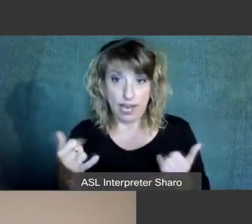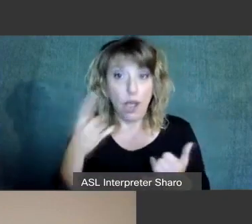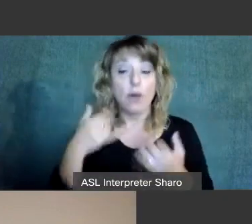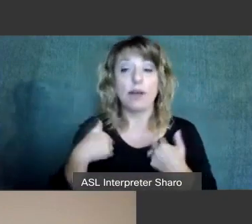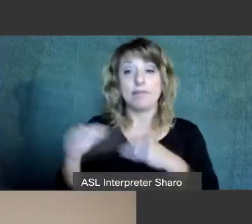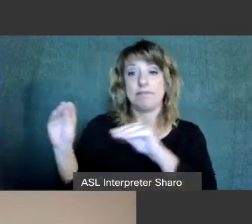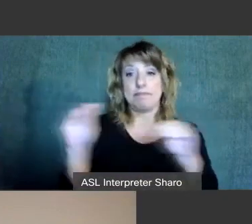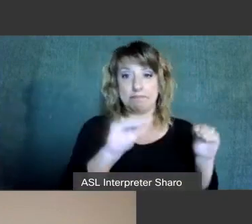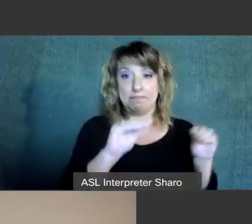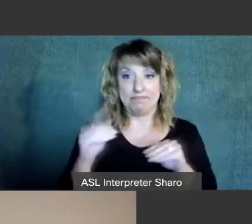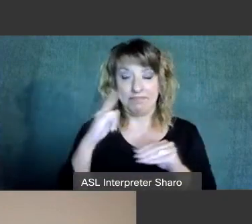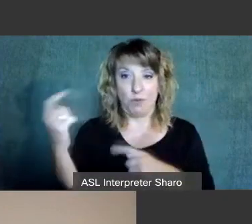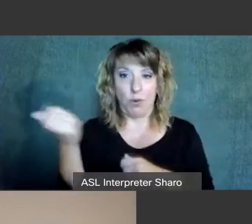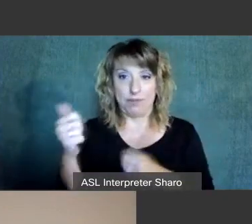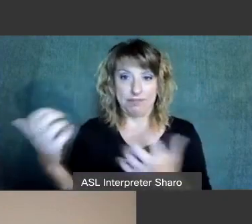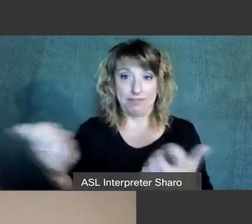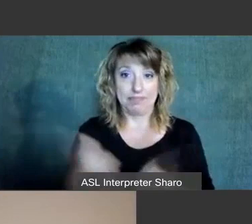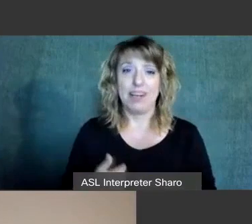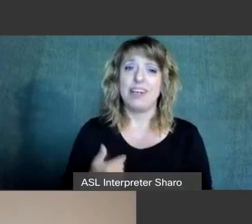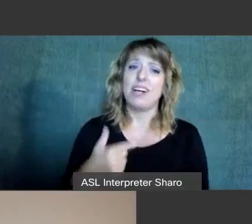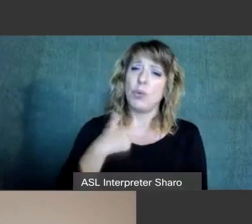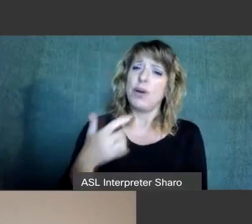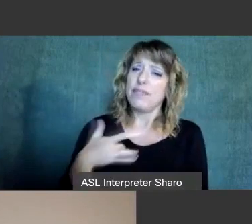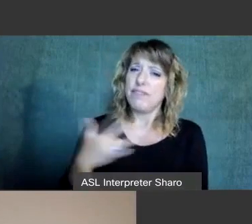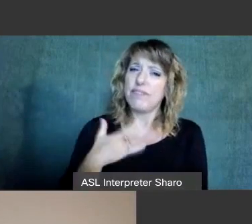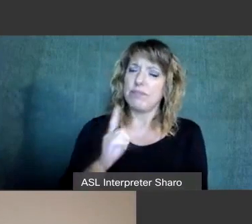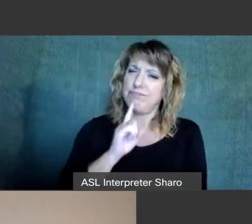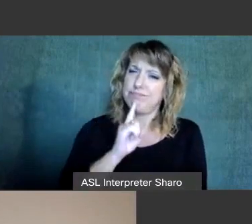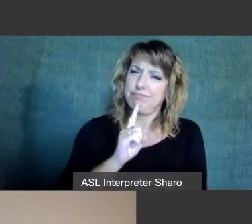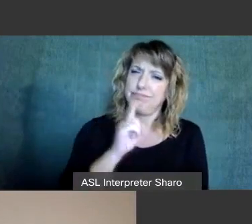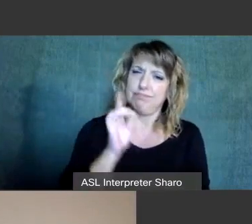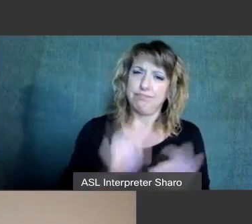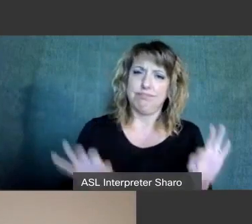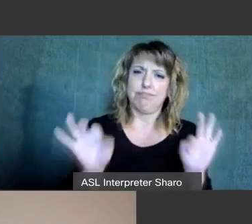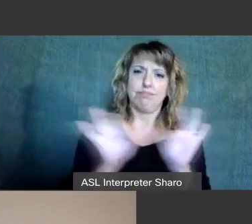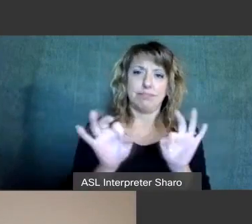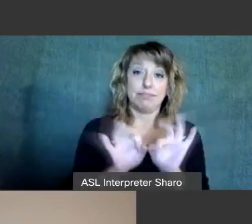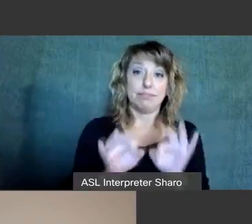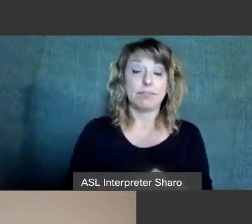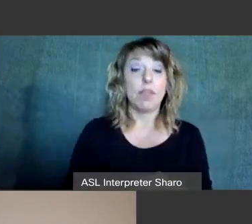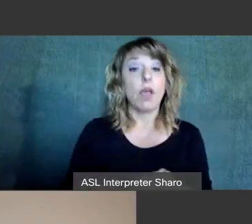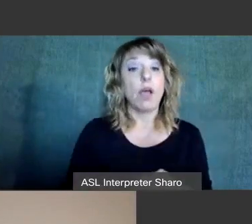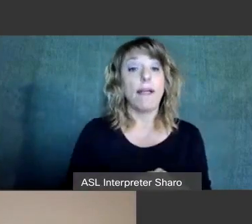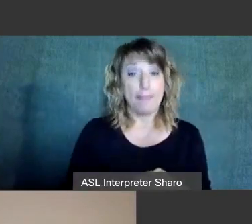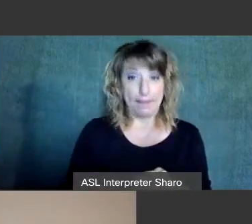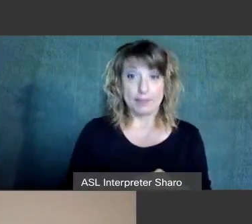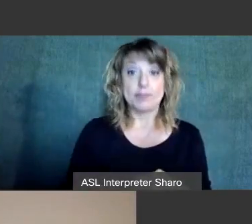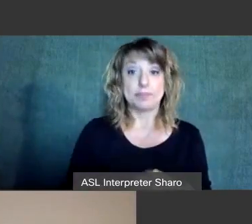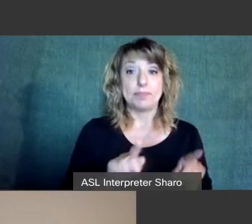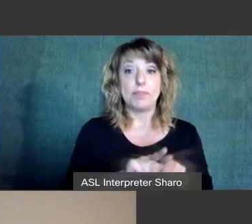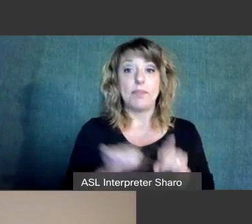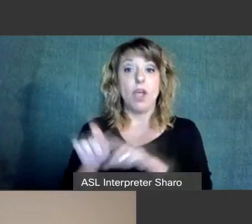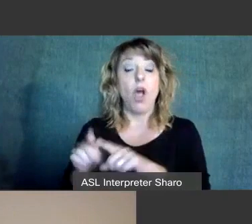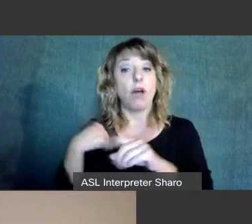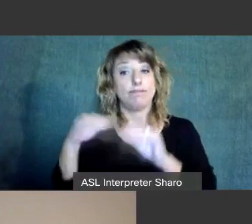audience. We believe this training is extremely important. We also conduct training for